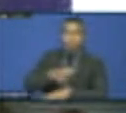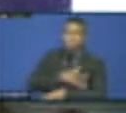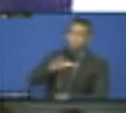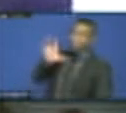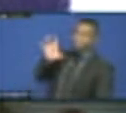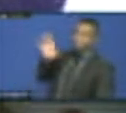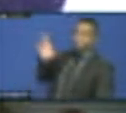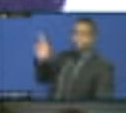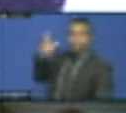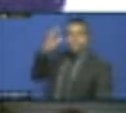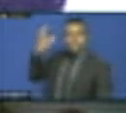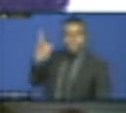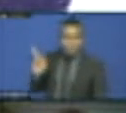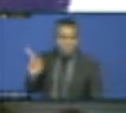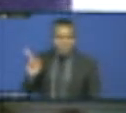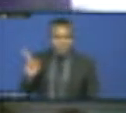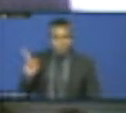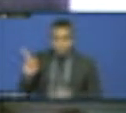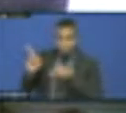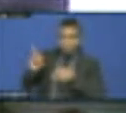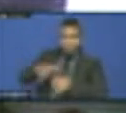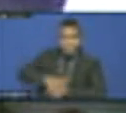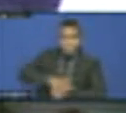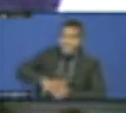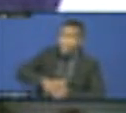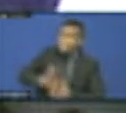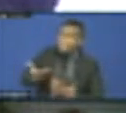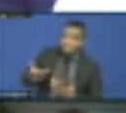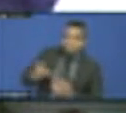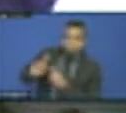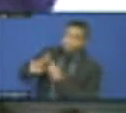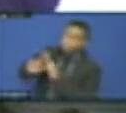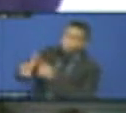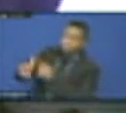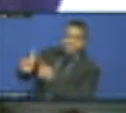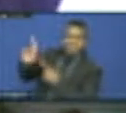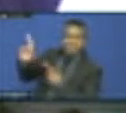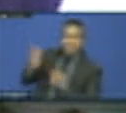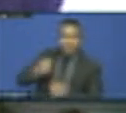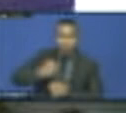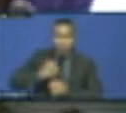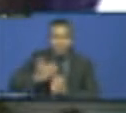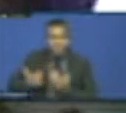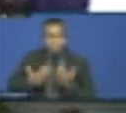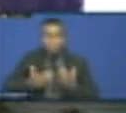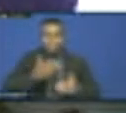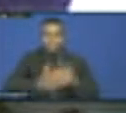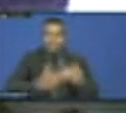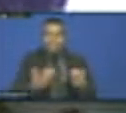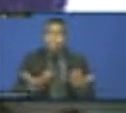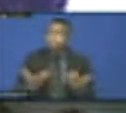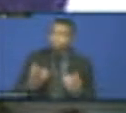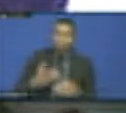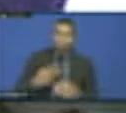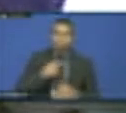in terms of delivery of services, where the SDGs are at the local level, it has become very difficult. For example, this